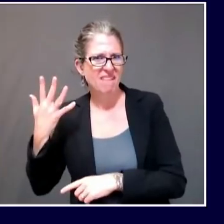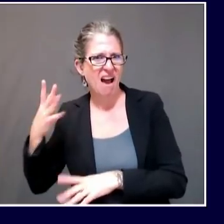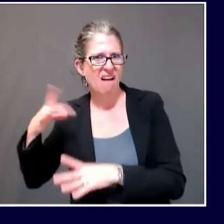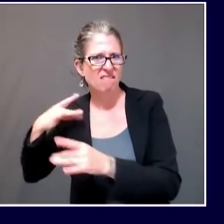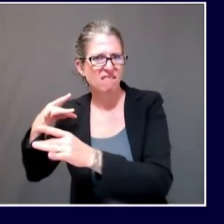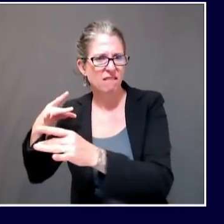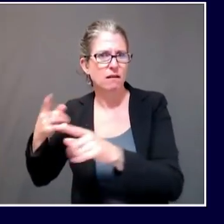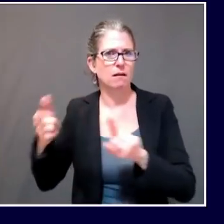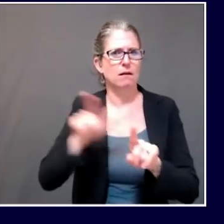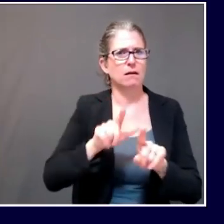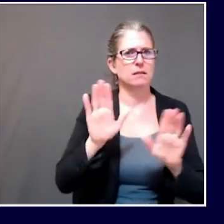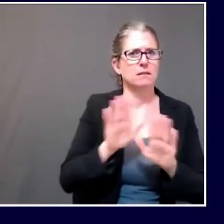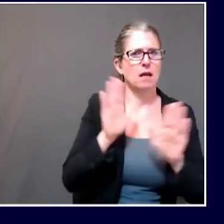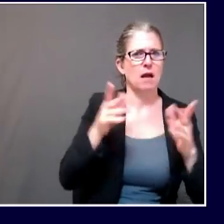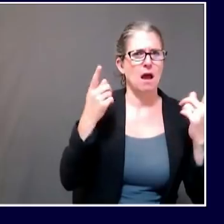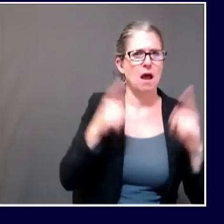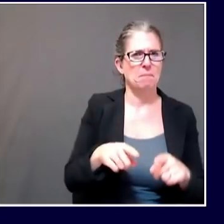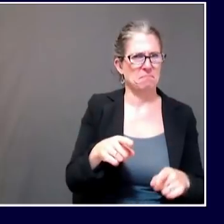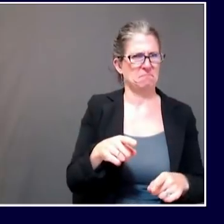services?